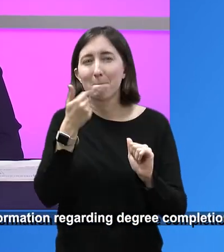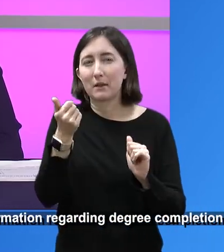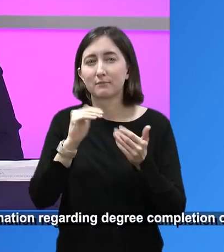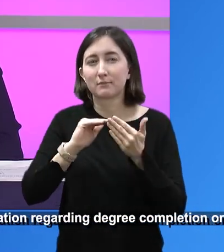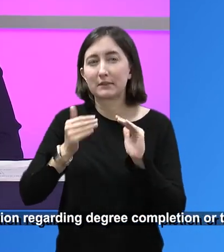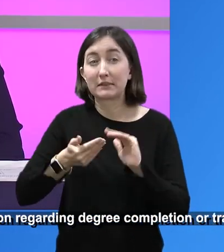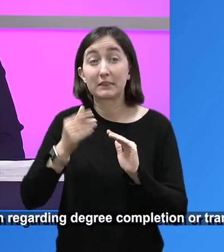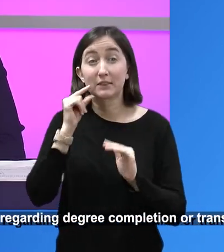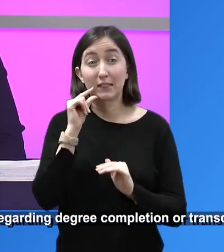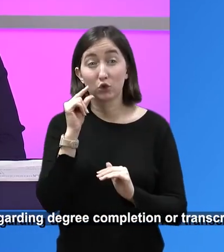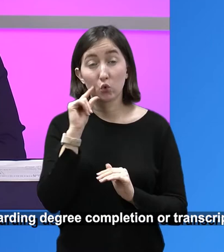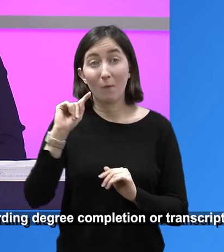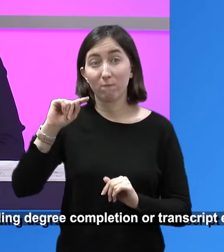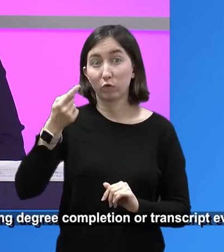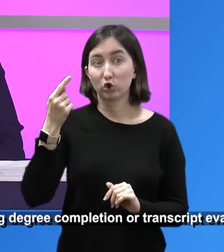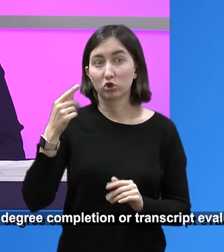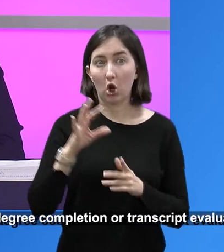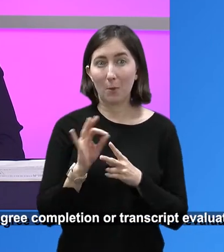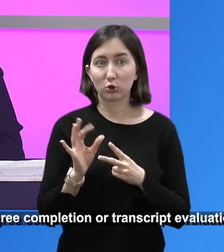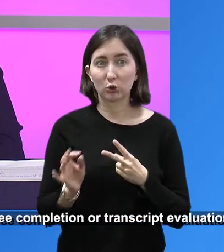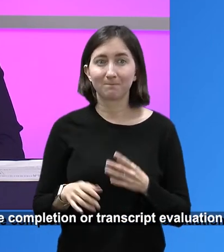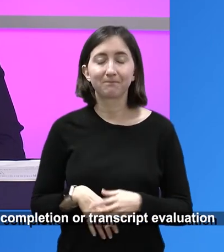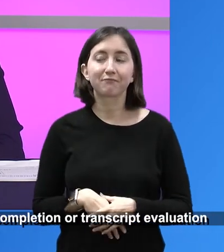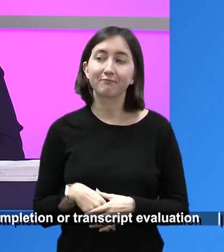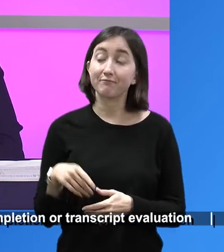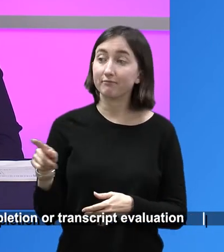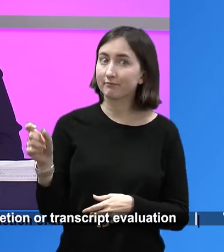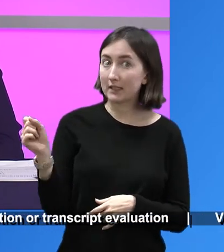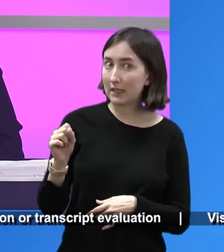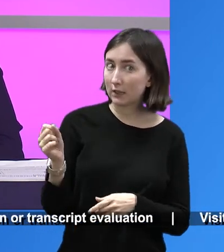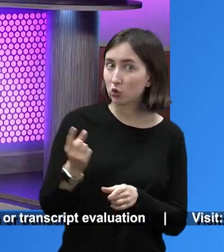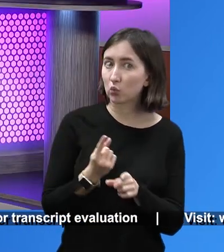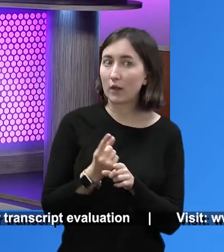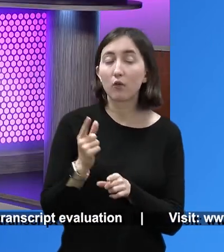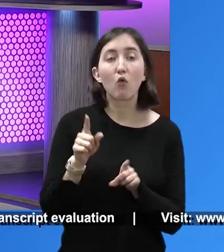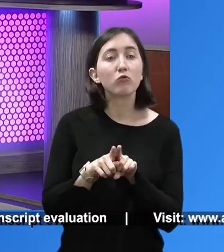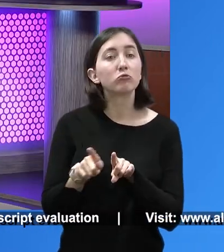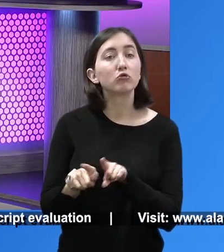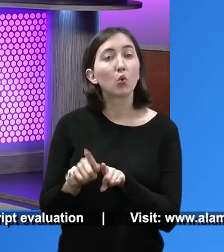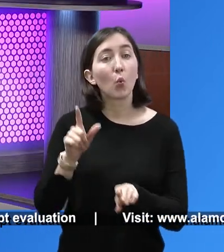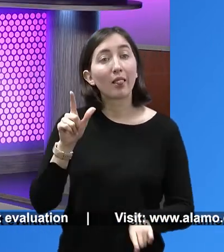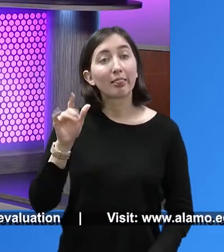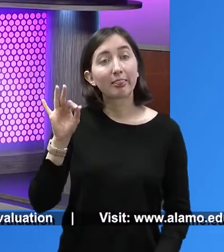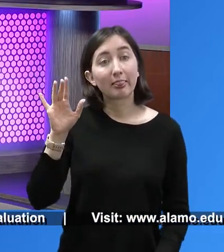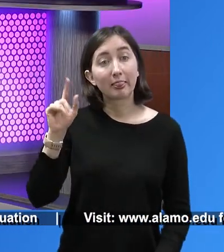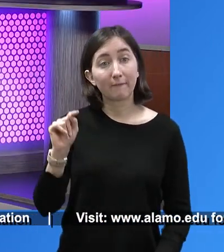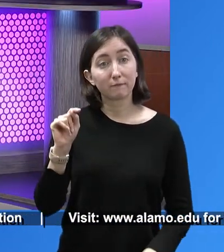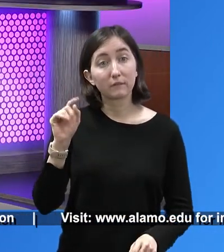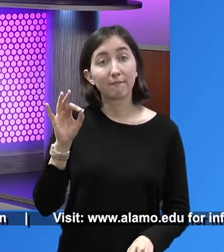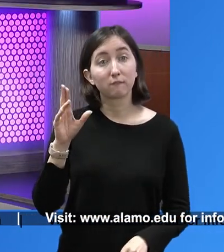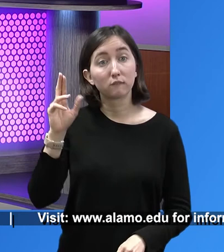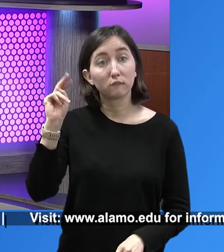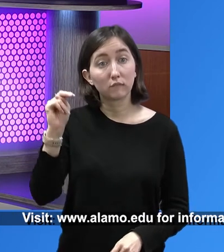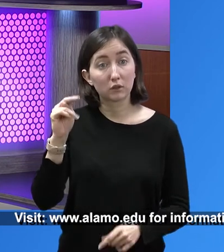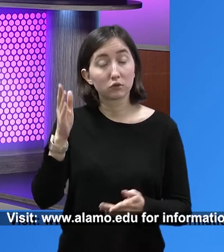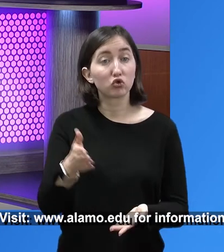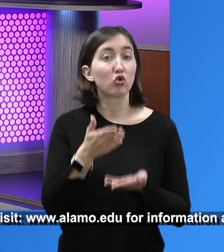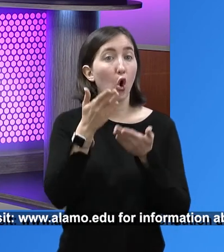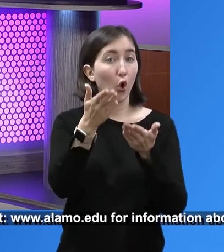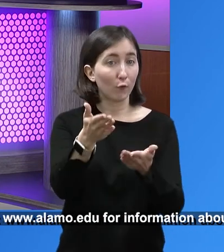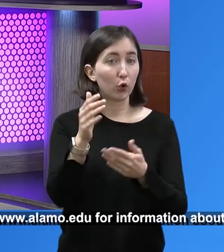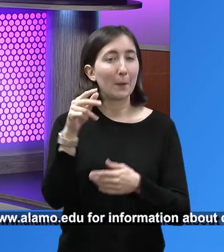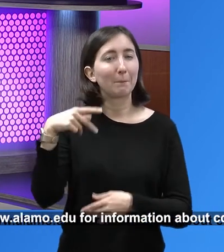option that we want to try is the city of San Antonio. Great. Yes. And then we are also LIFT Fund is also